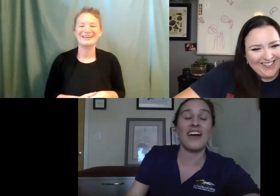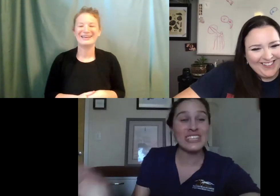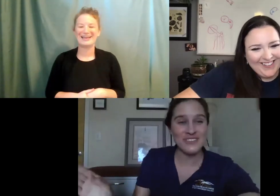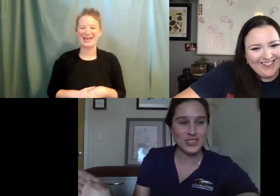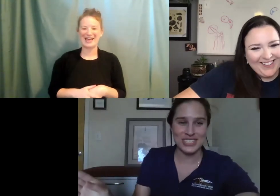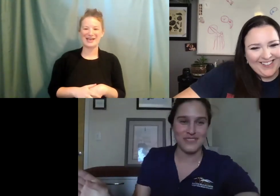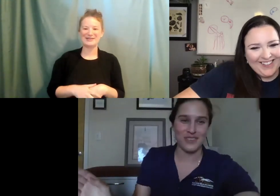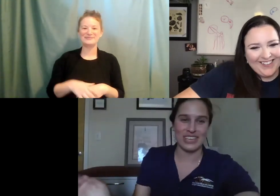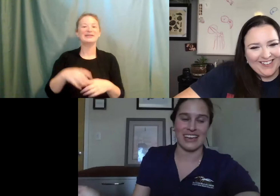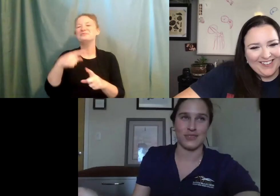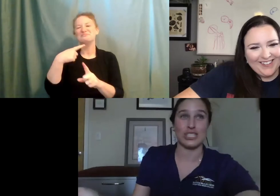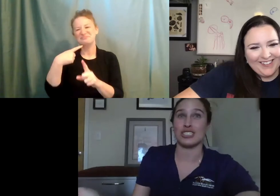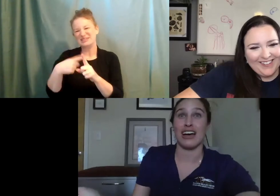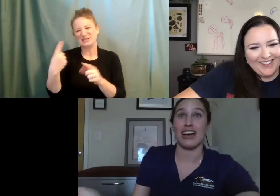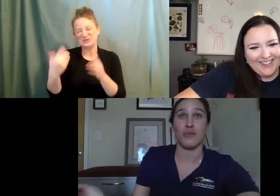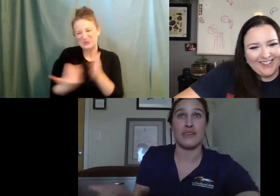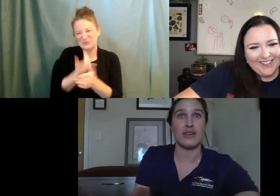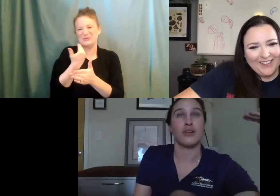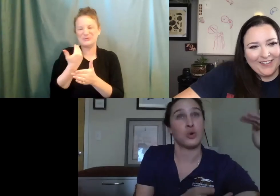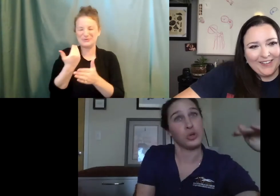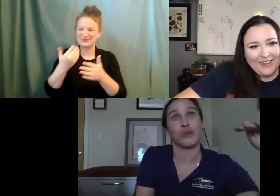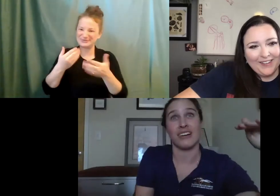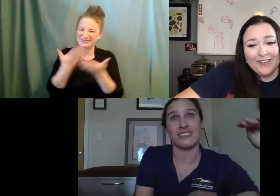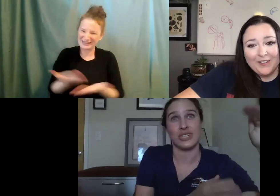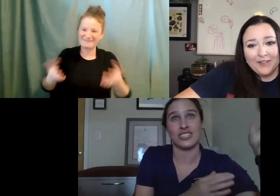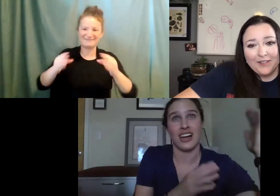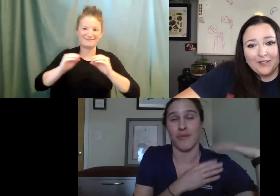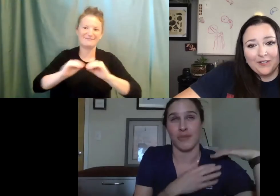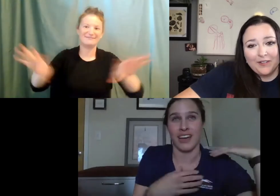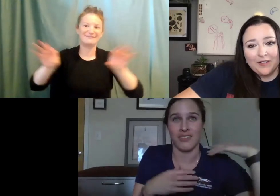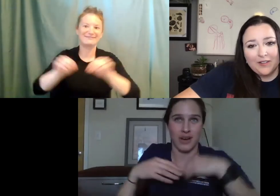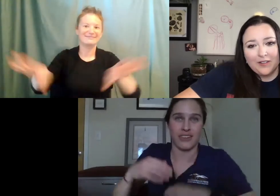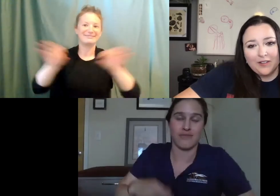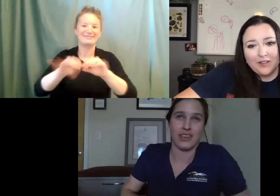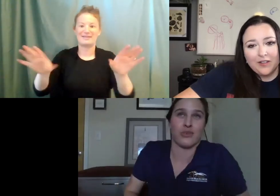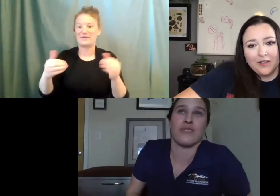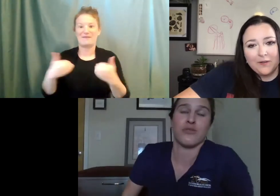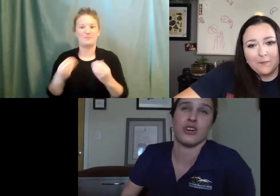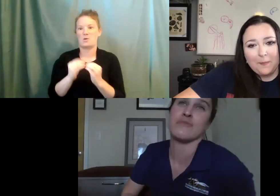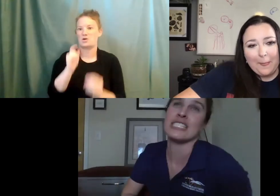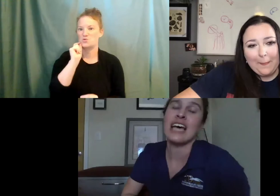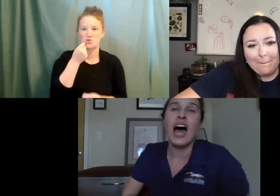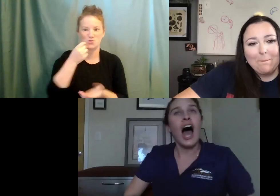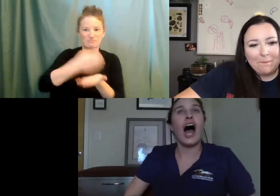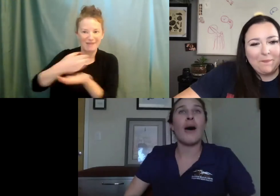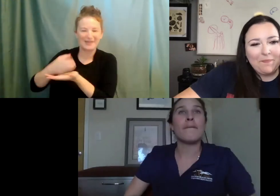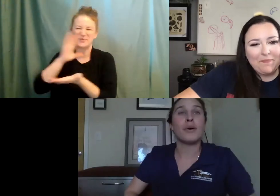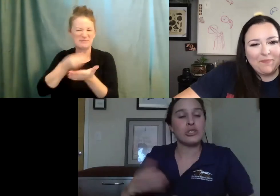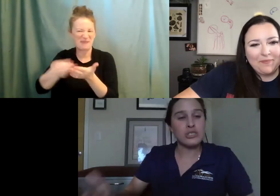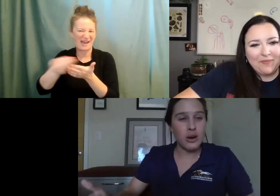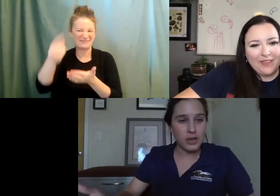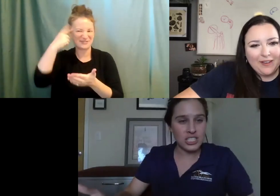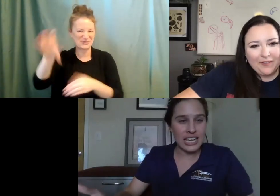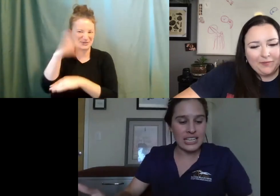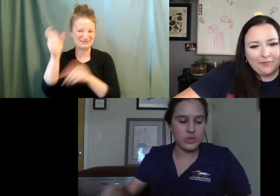and we always have new stuff that we like, we just got even cooler mugs, which I'm going to have to buy like three of them for Christmas. Um,